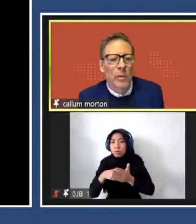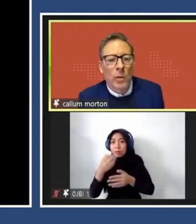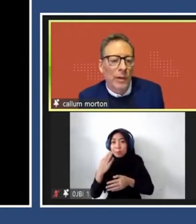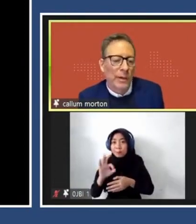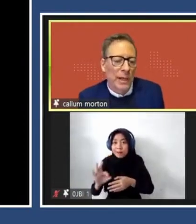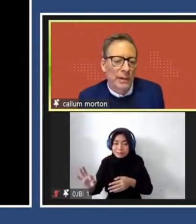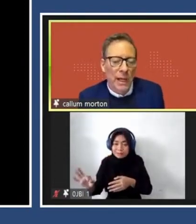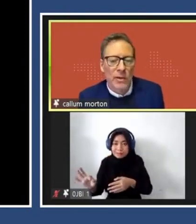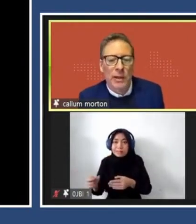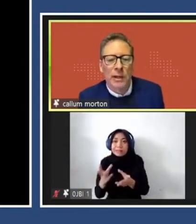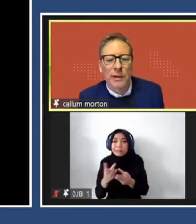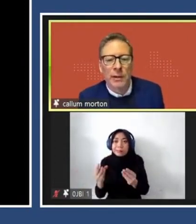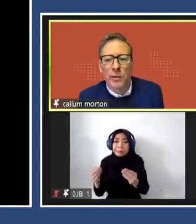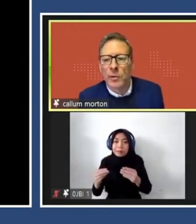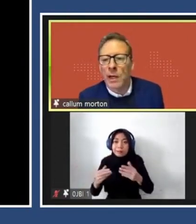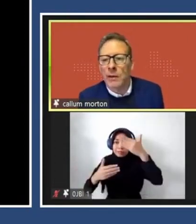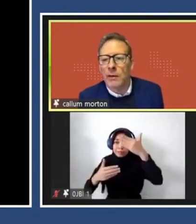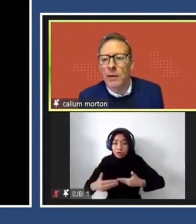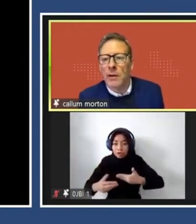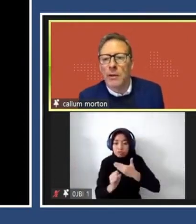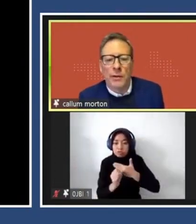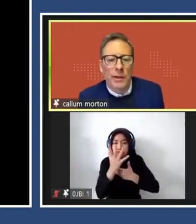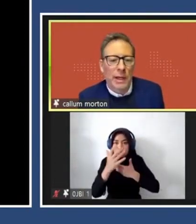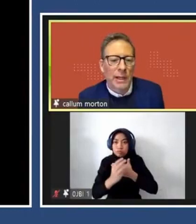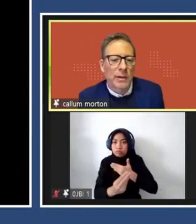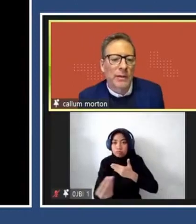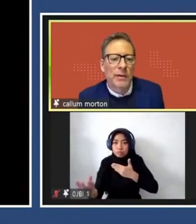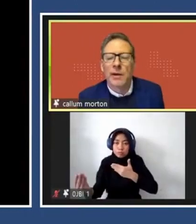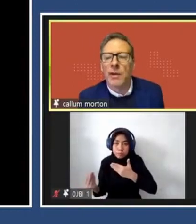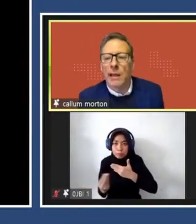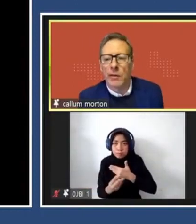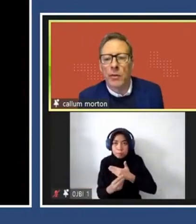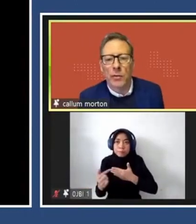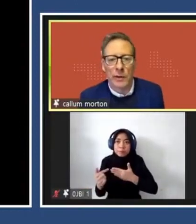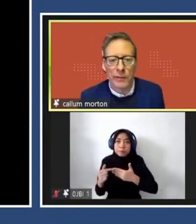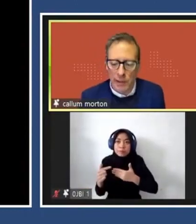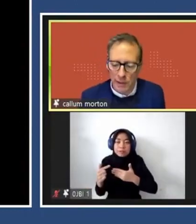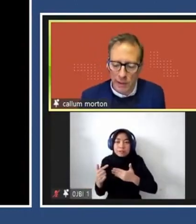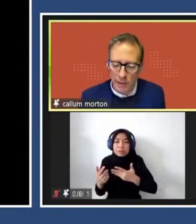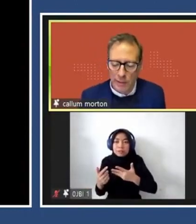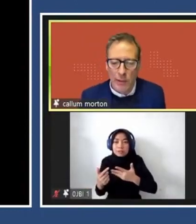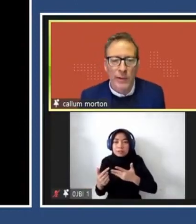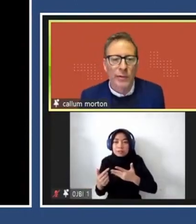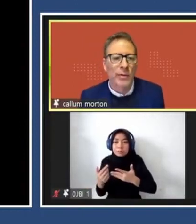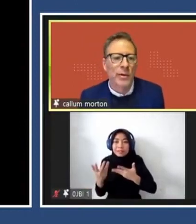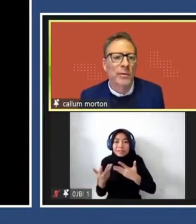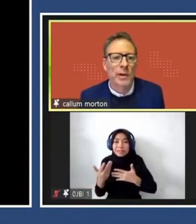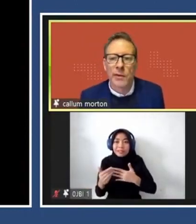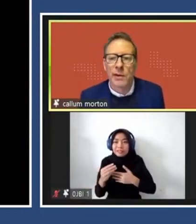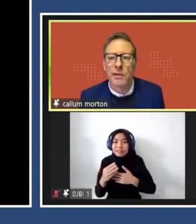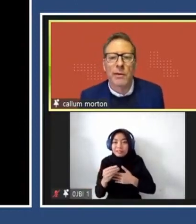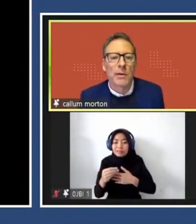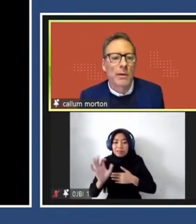um, a kind of wild garden, actually, than a normal garden, not, not a garden you had to kind of tend to, if you like, that it went